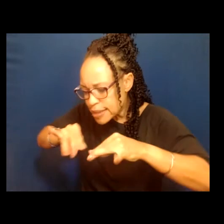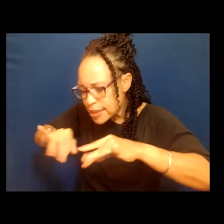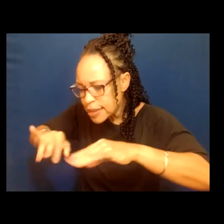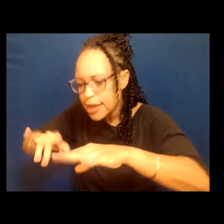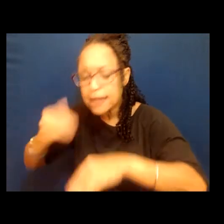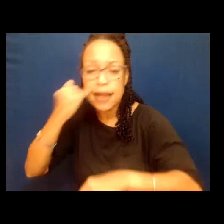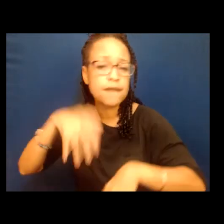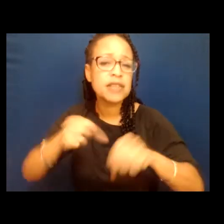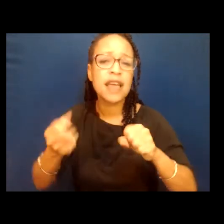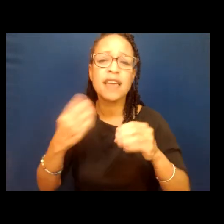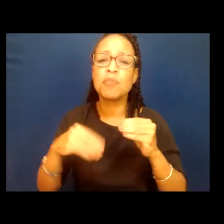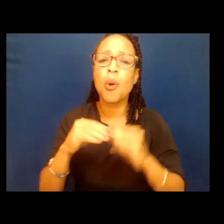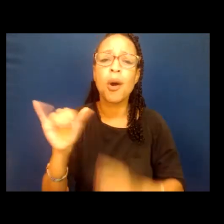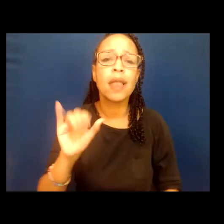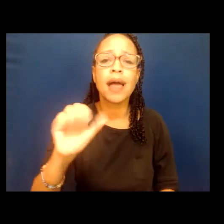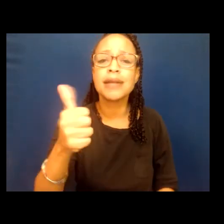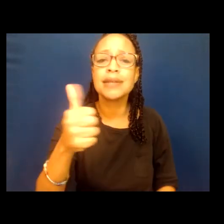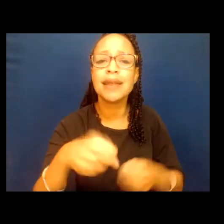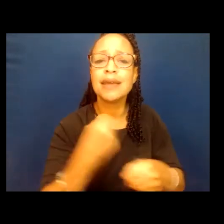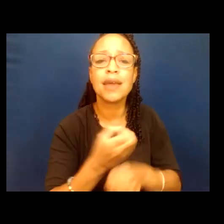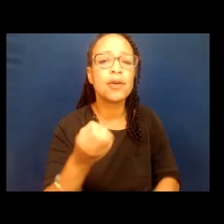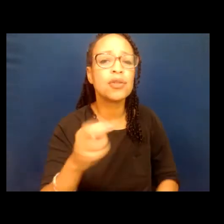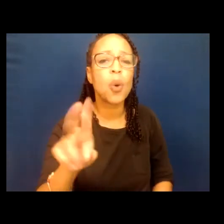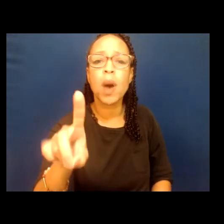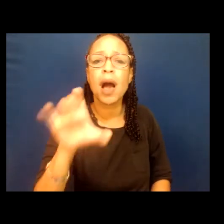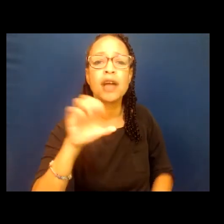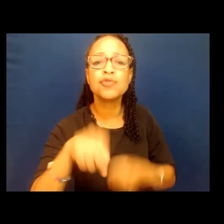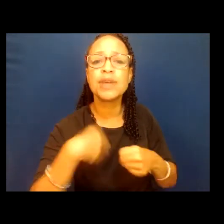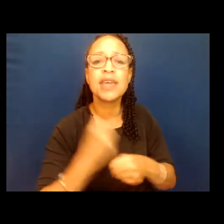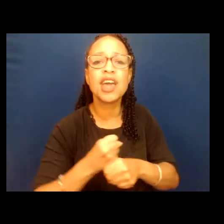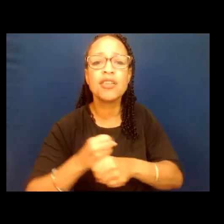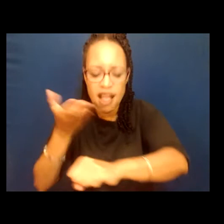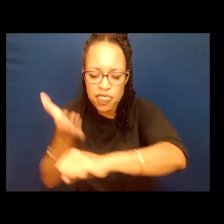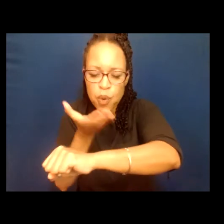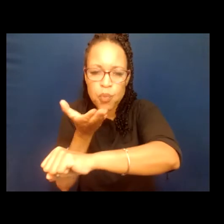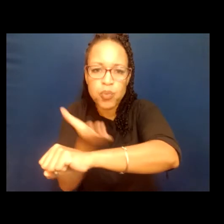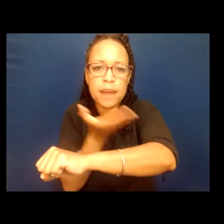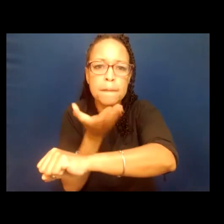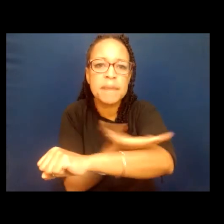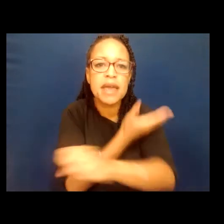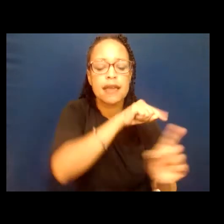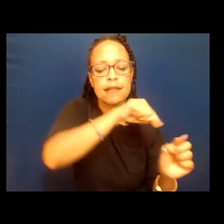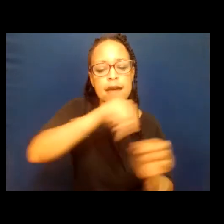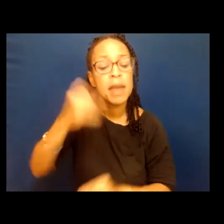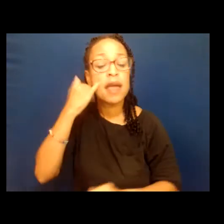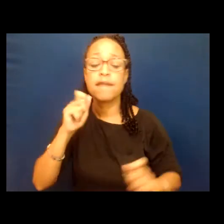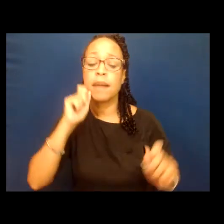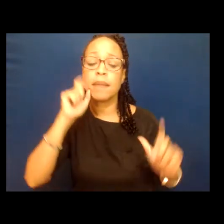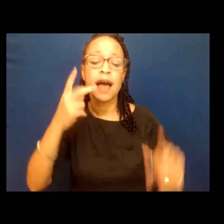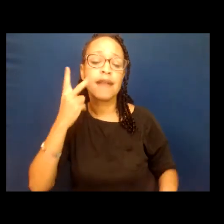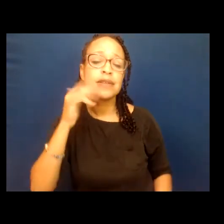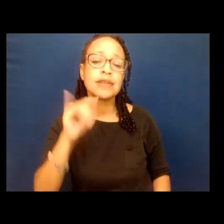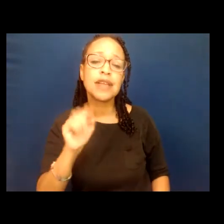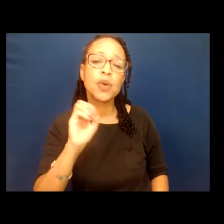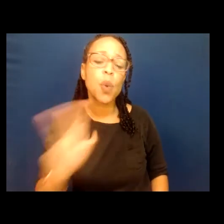another ten years or one hundred, the reaping is coming. If I am alive to see it, or you